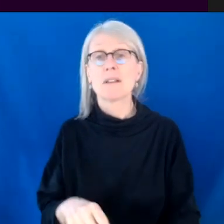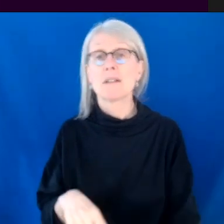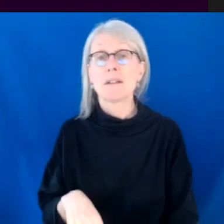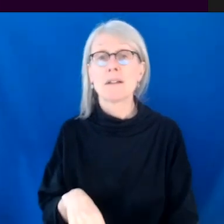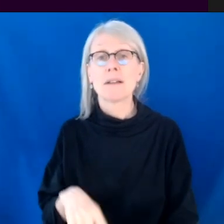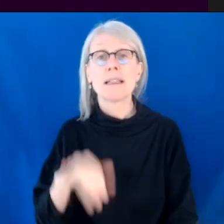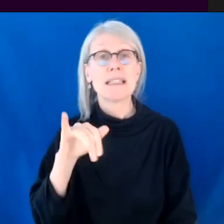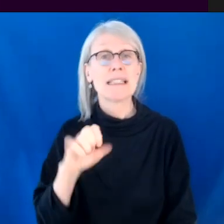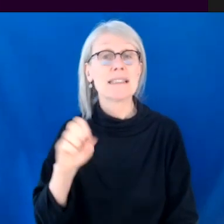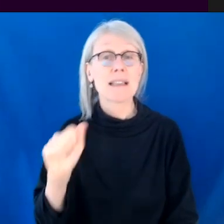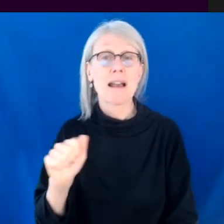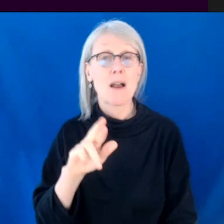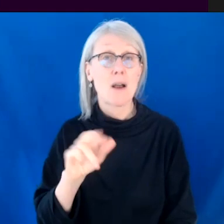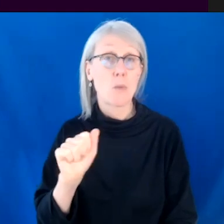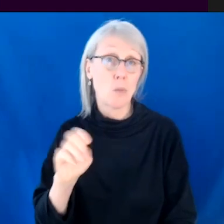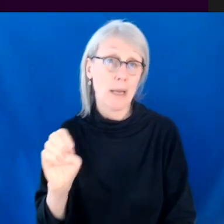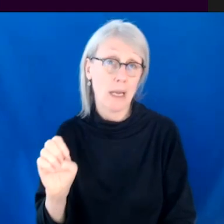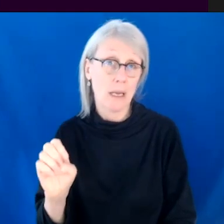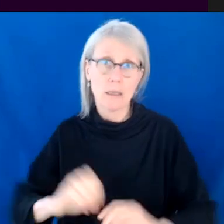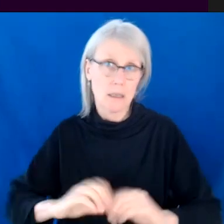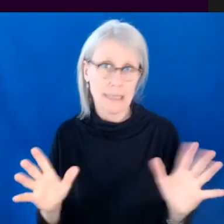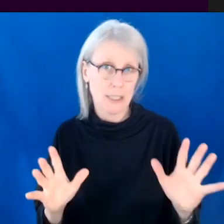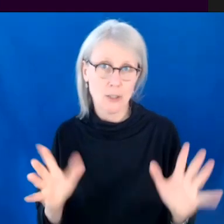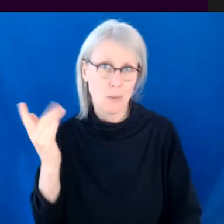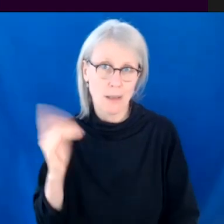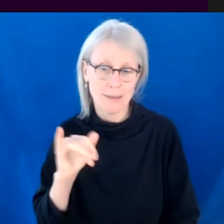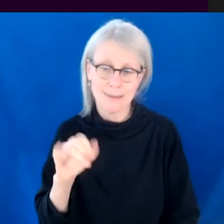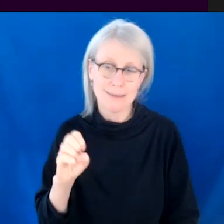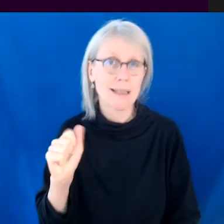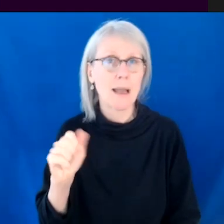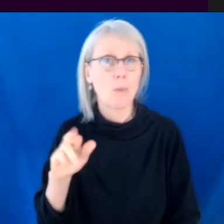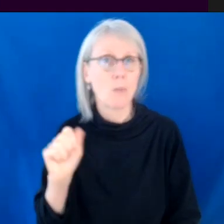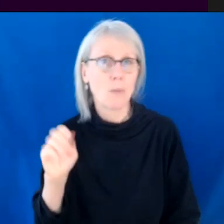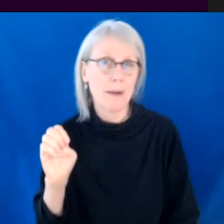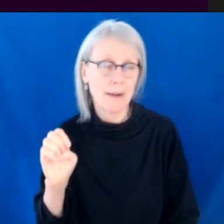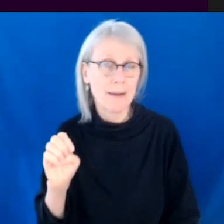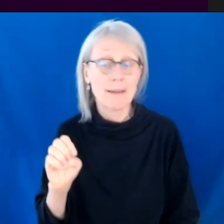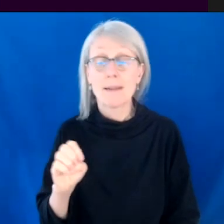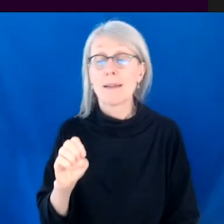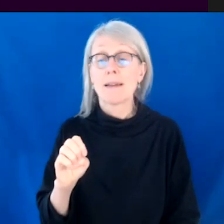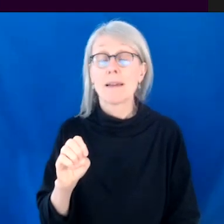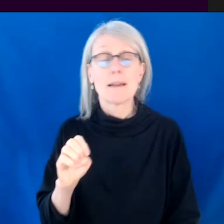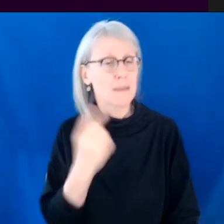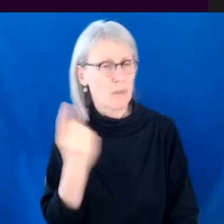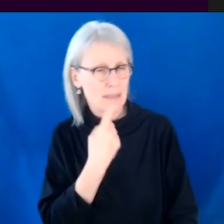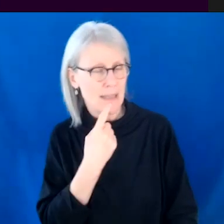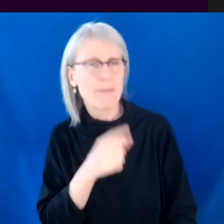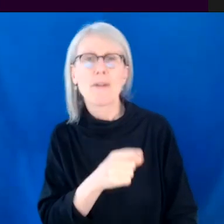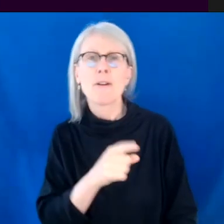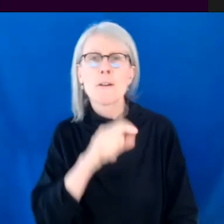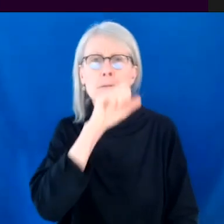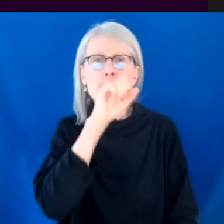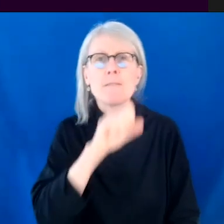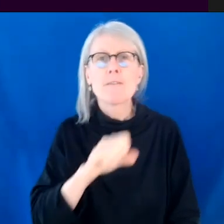think I need to explain why, um, someone I think already said that their favorite, uh, piece by a plaque by a